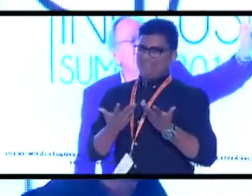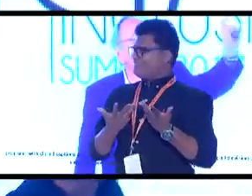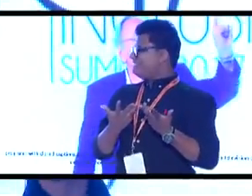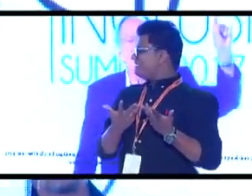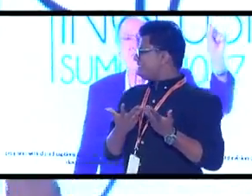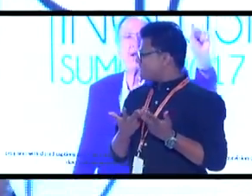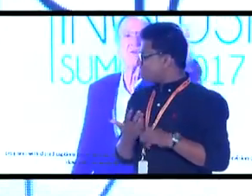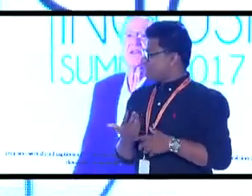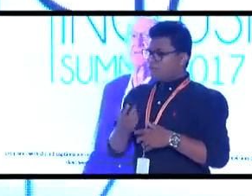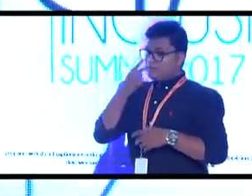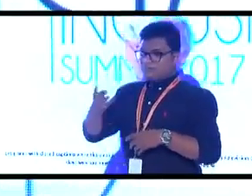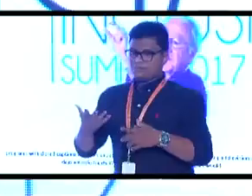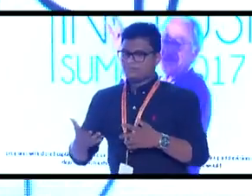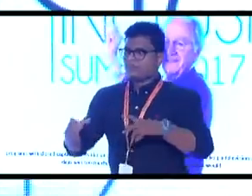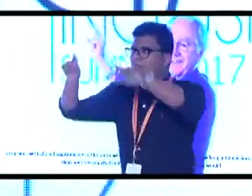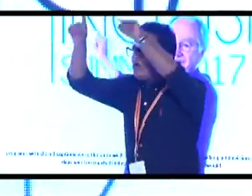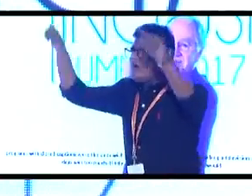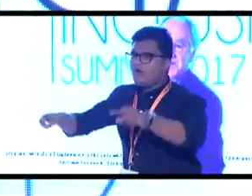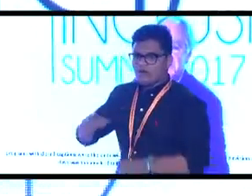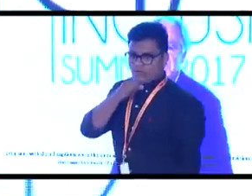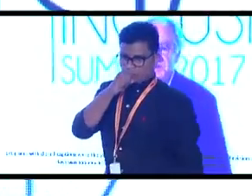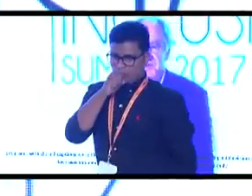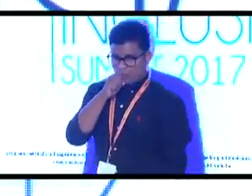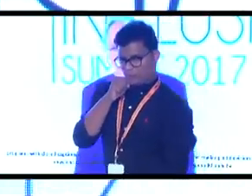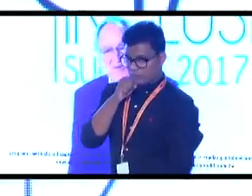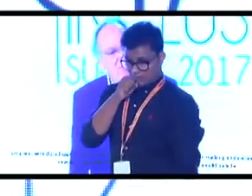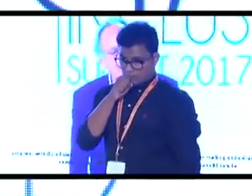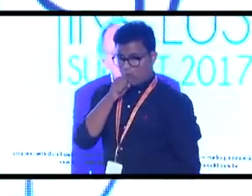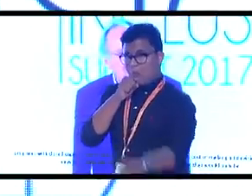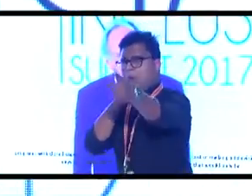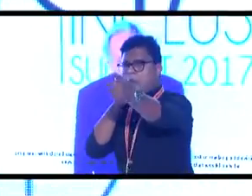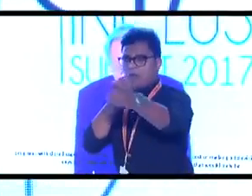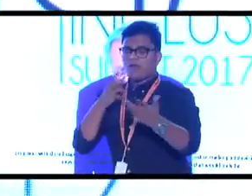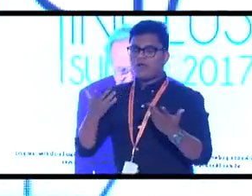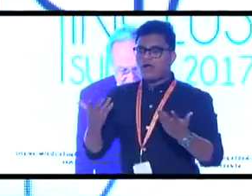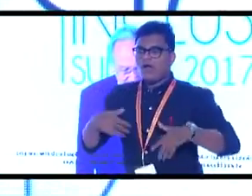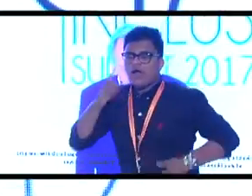all have the subtitles coming across it so you can follow your sports team.